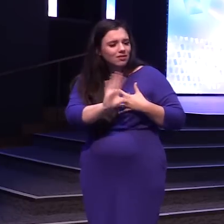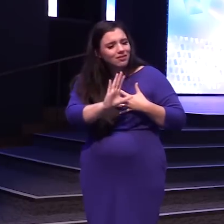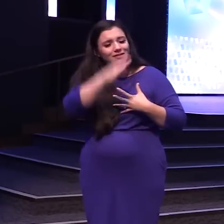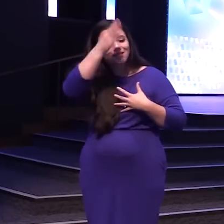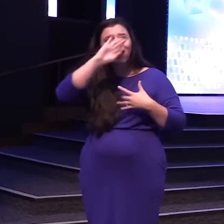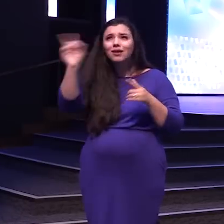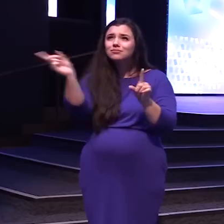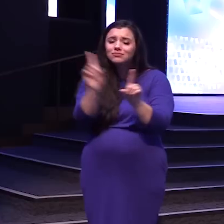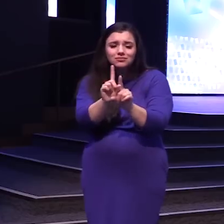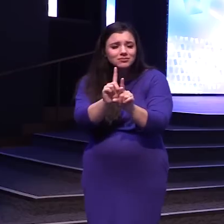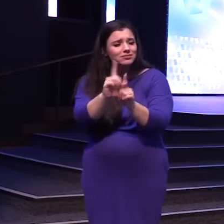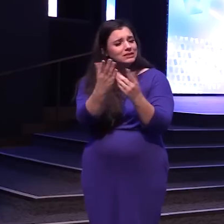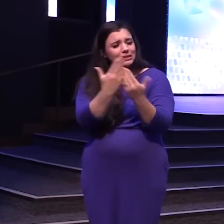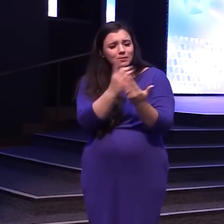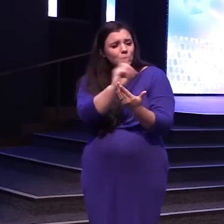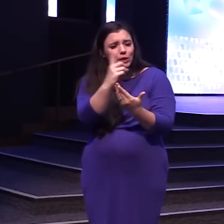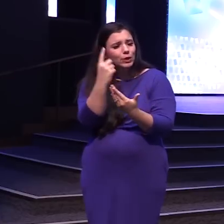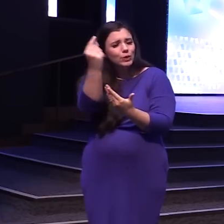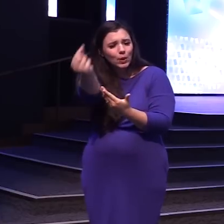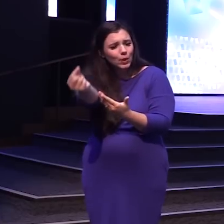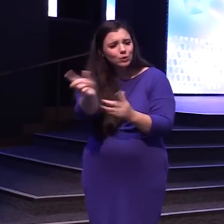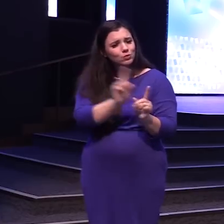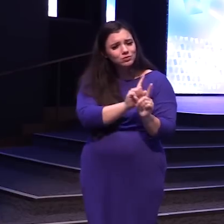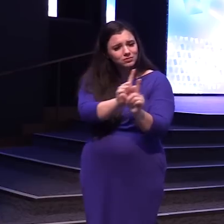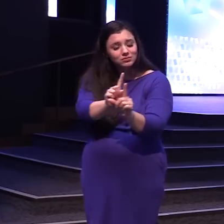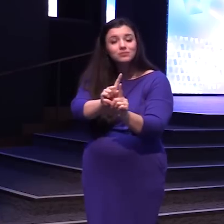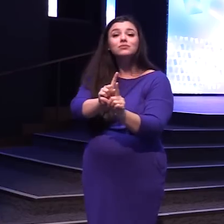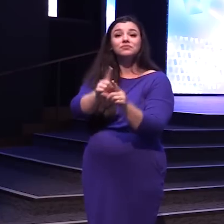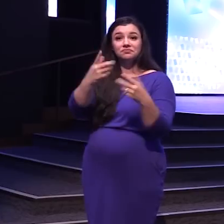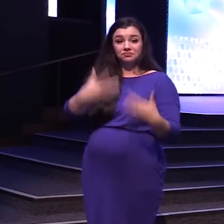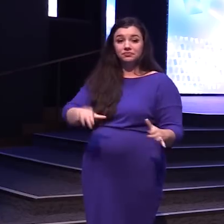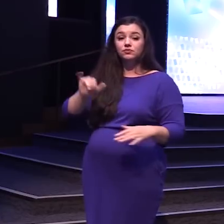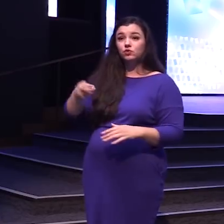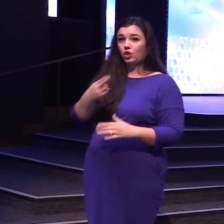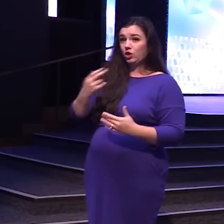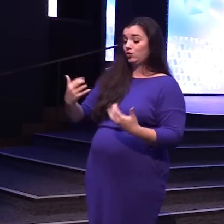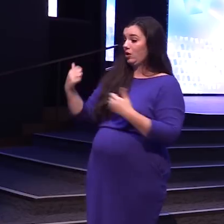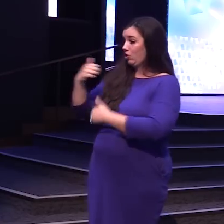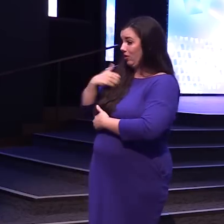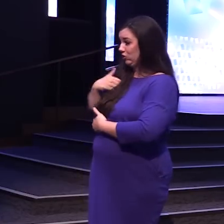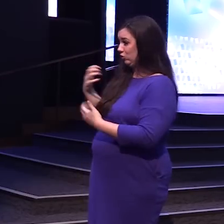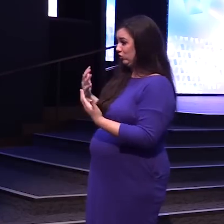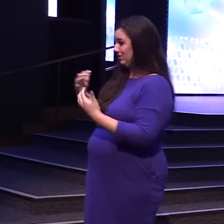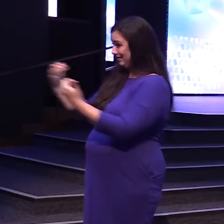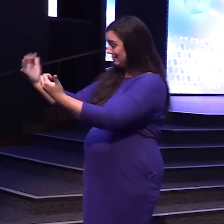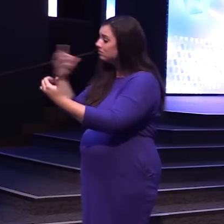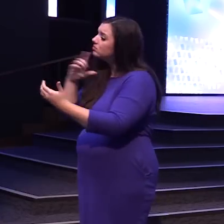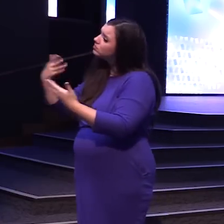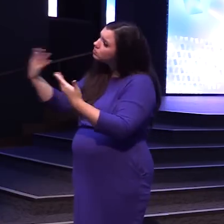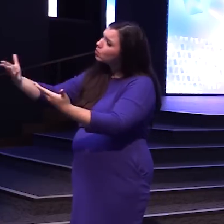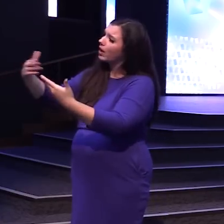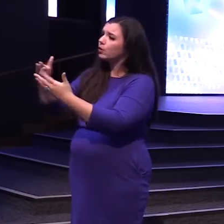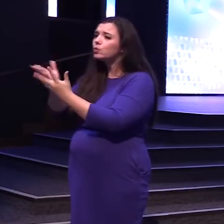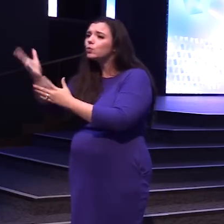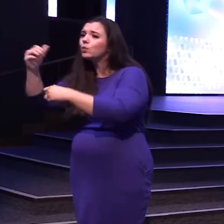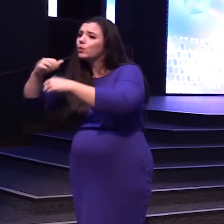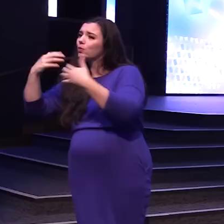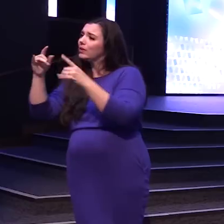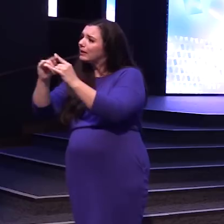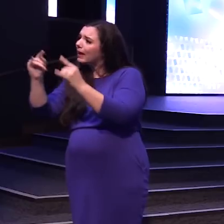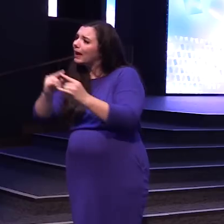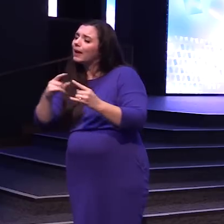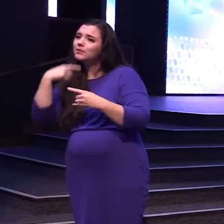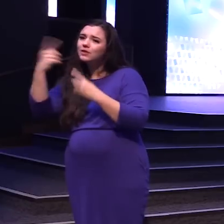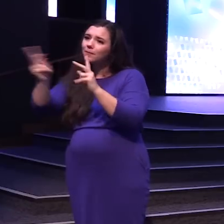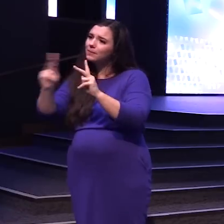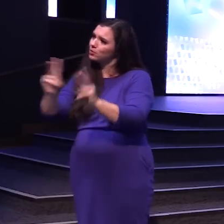God Is with you Wherever you go Joshua then commanded The officers of Israel Go through the camp And tell the people To get their